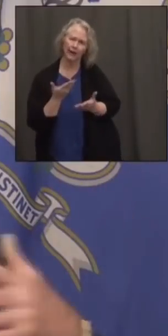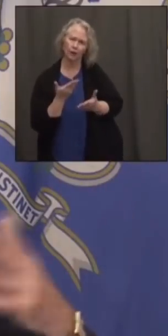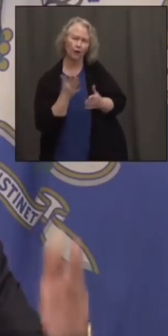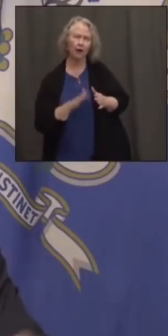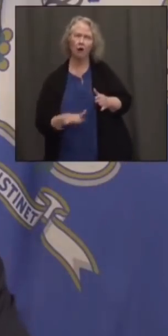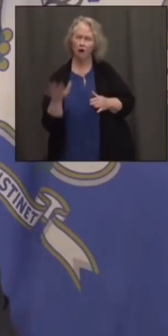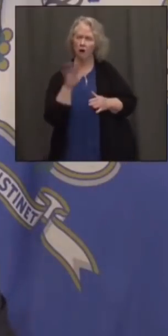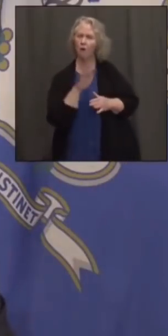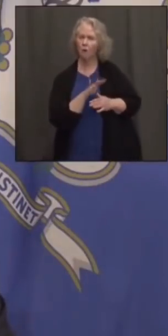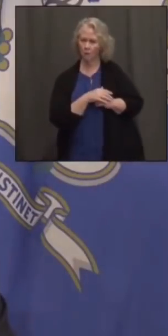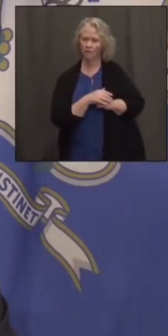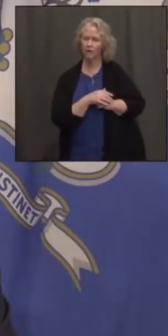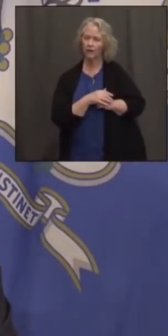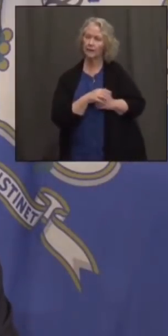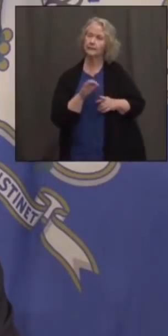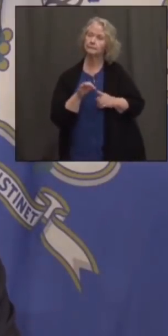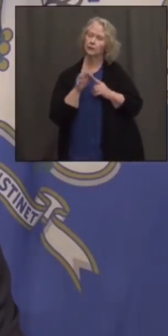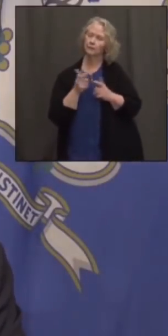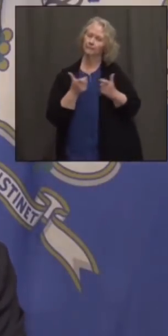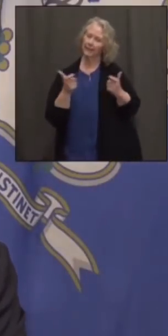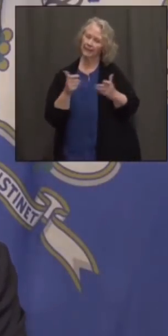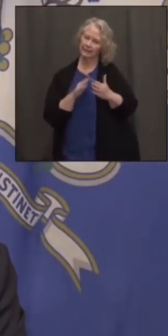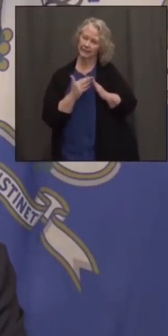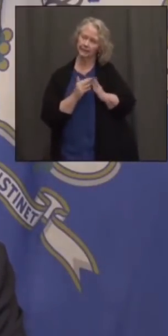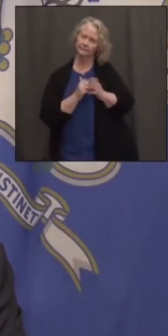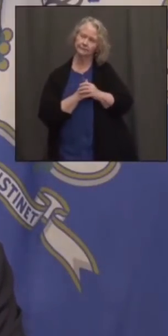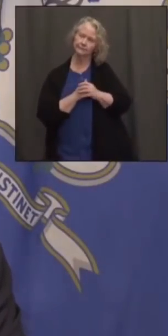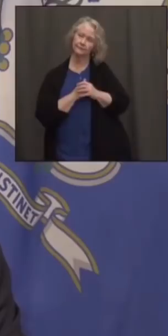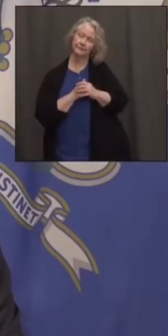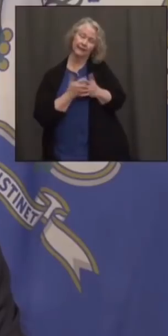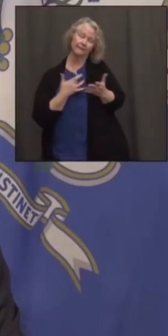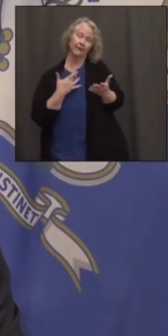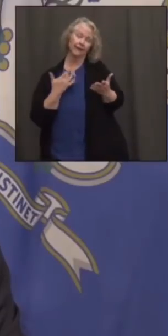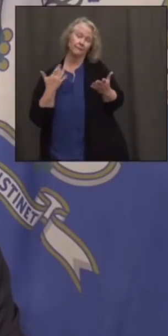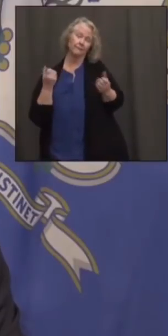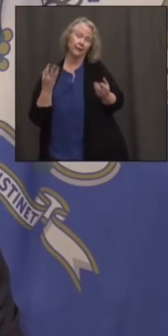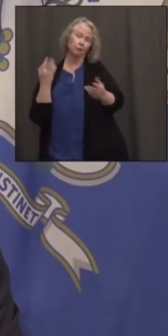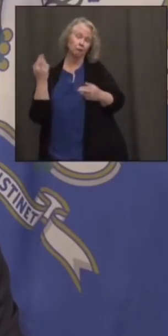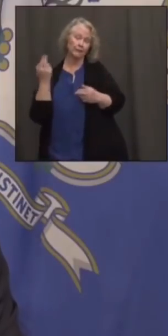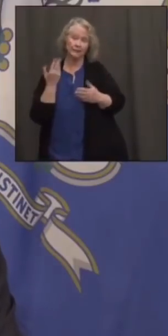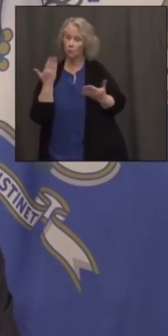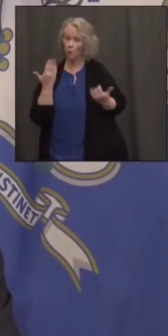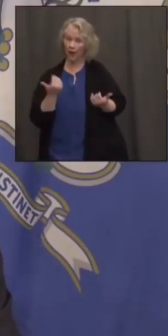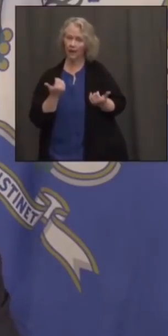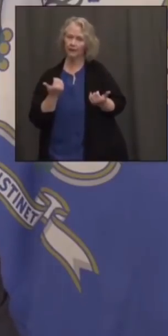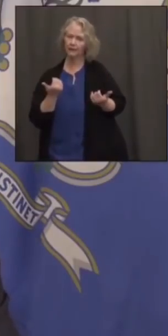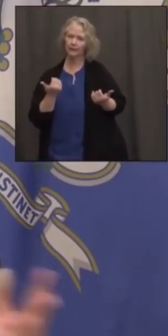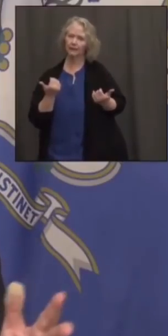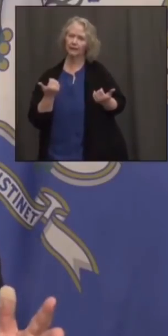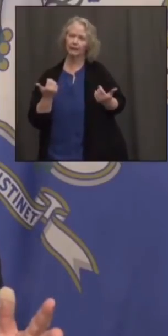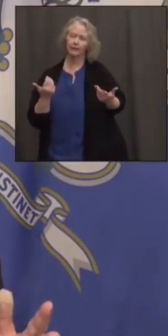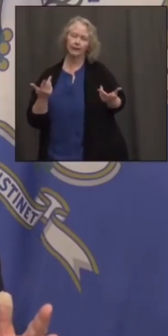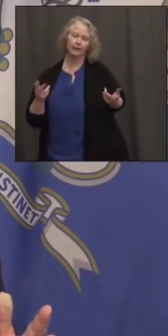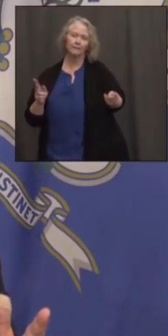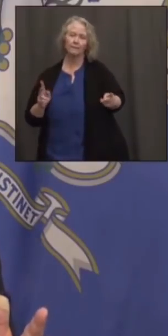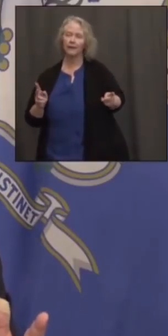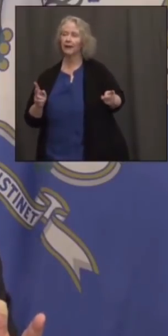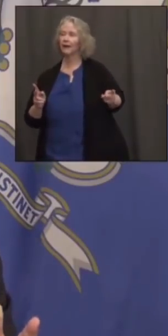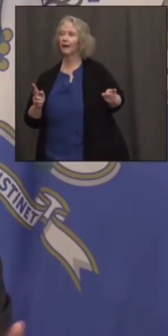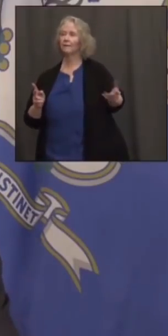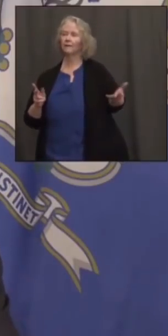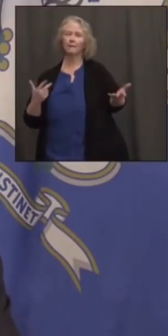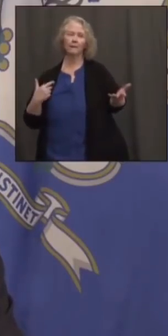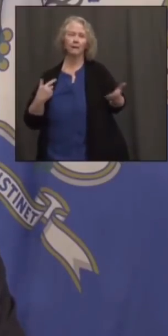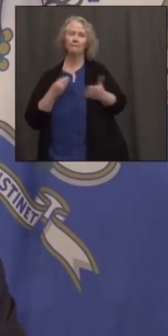state, particularly in the bigger cities. I think a lot of that is related to the fact that, I don't know, what's going on? Everybody's out there buying a